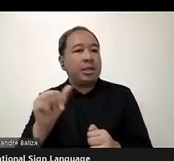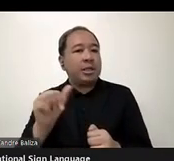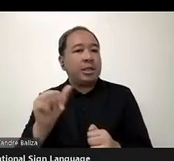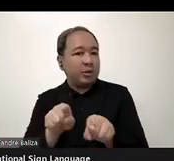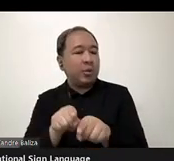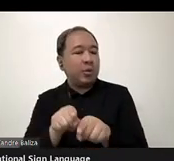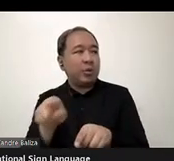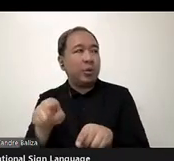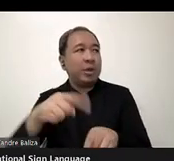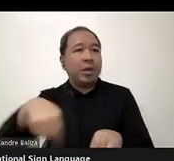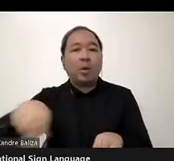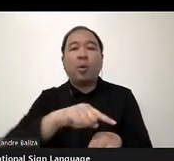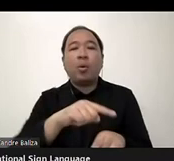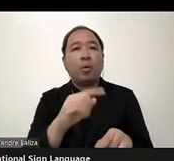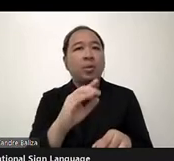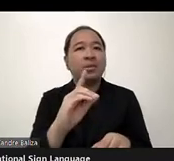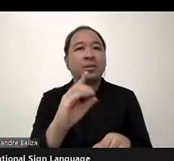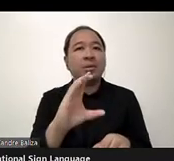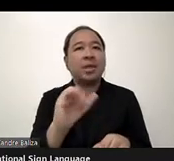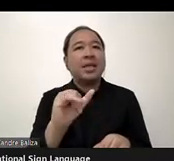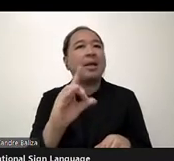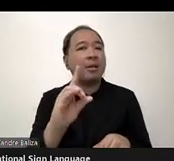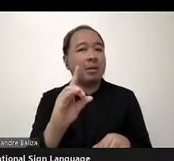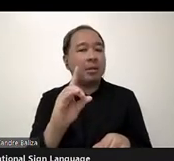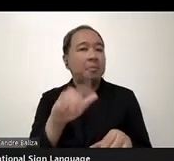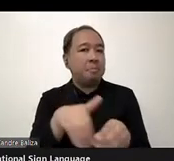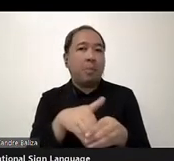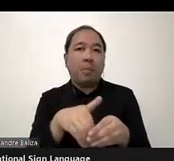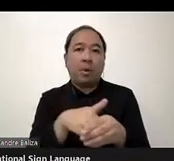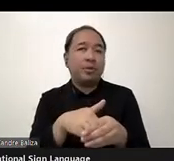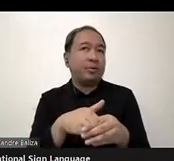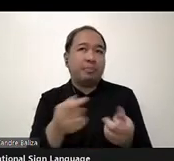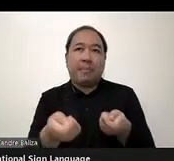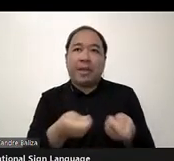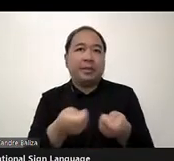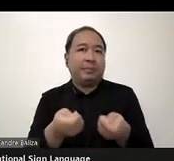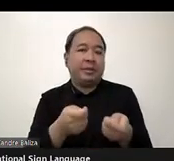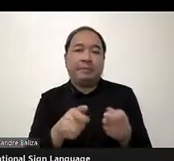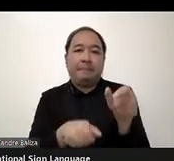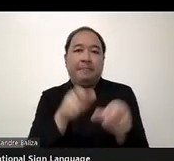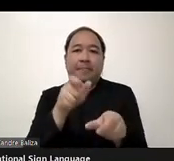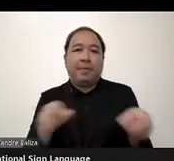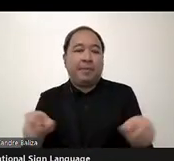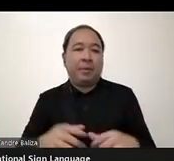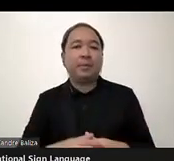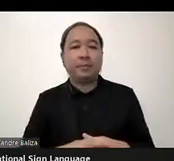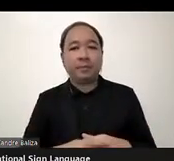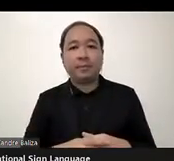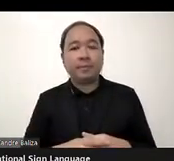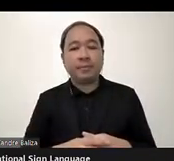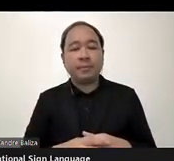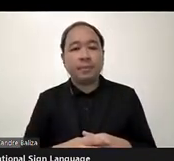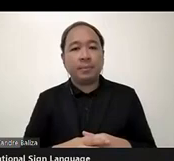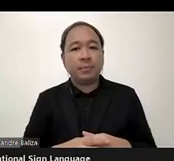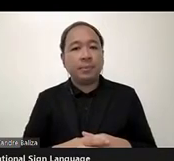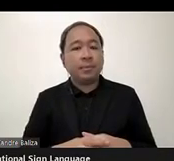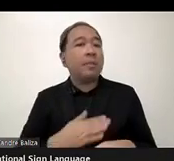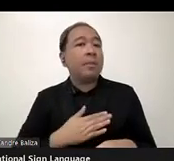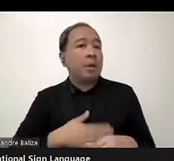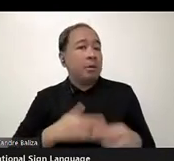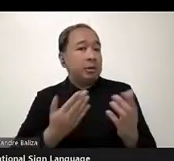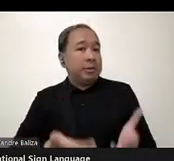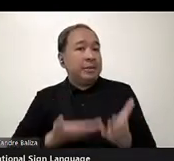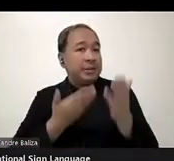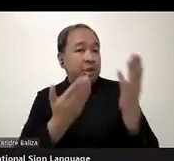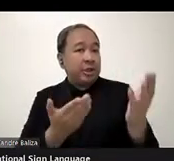all of the DICAD, um, management people. Anyway, so I, I would like to suggest that, uh, there